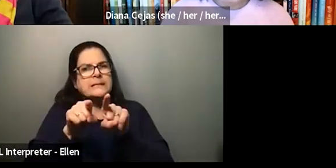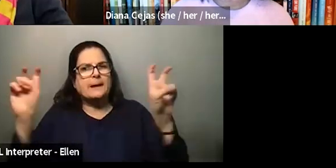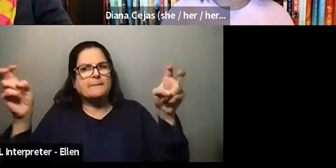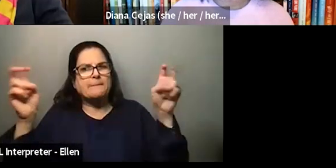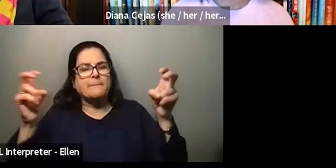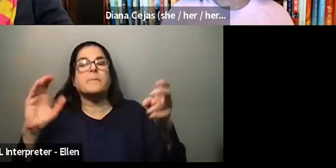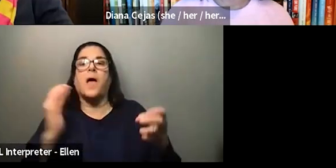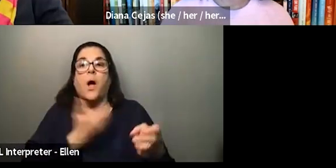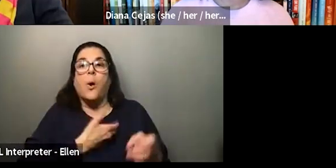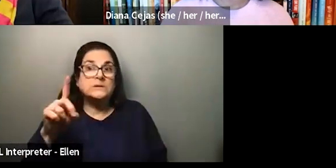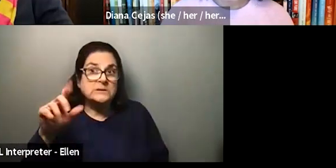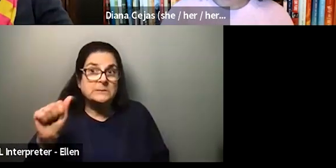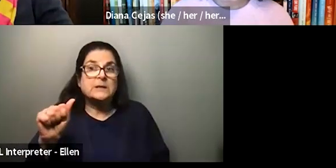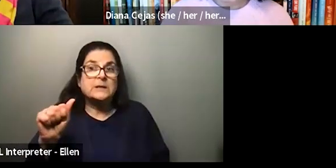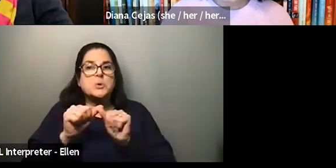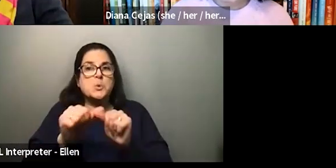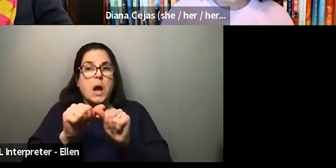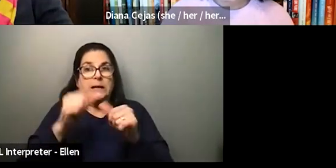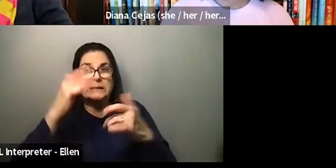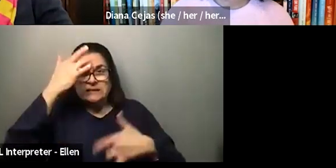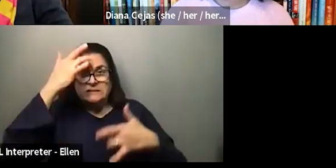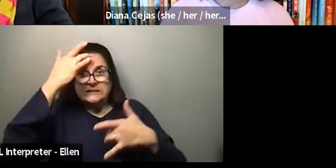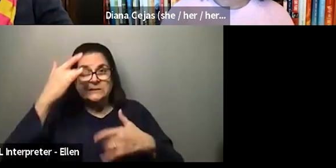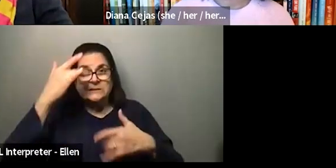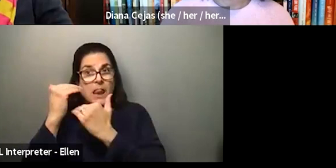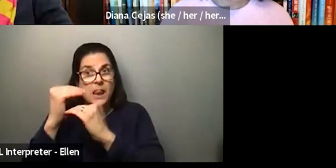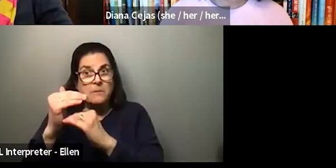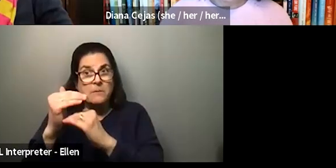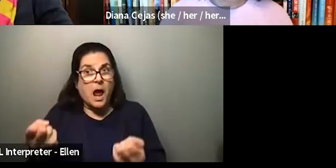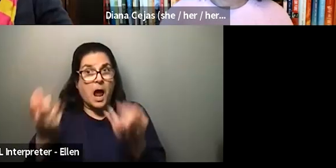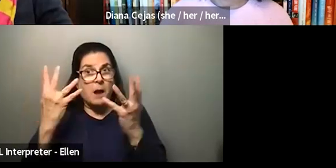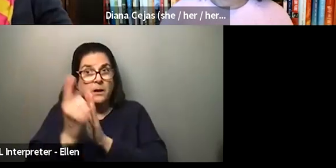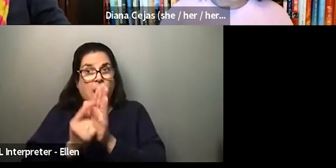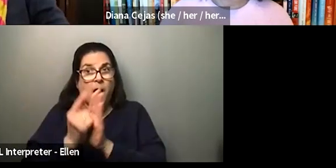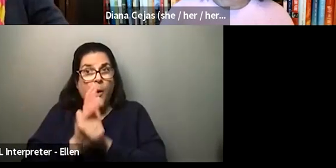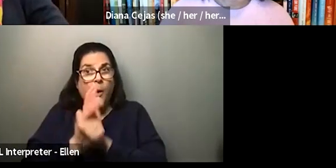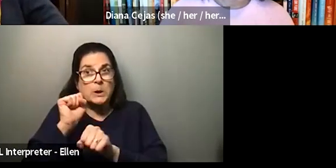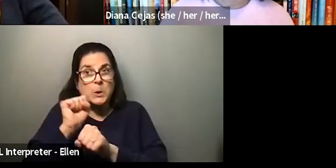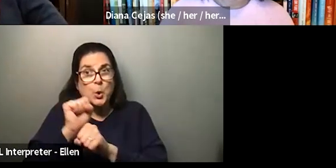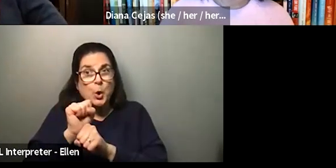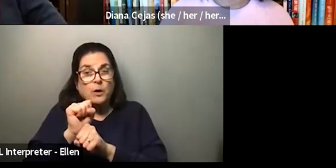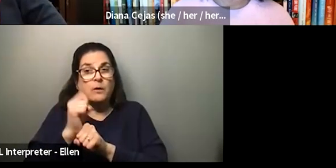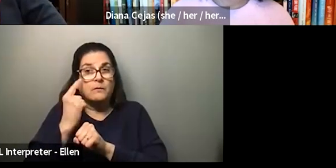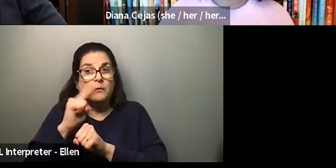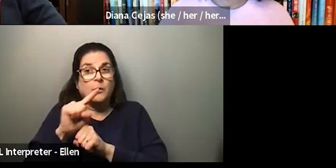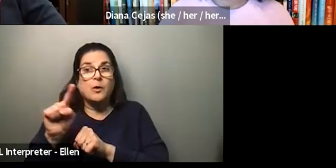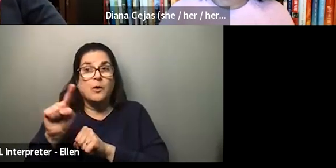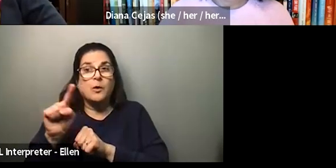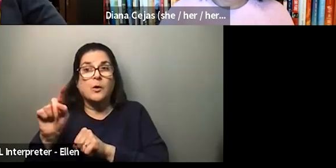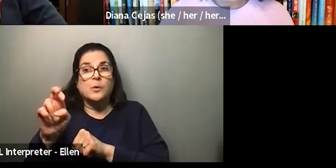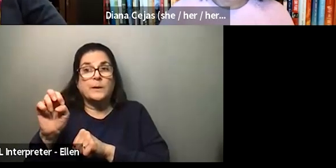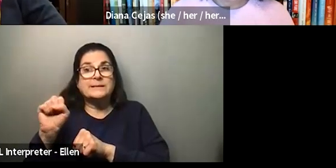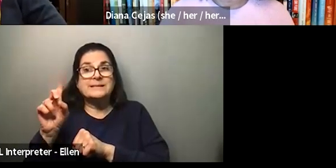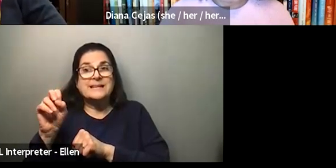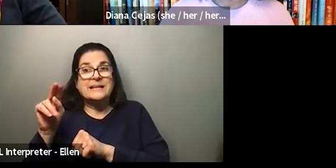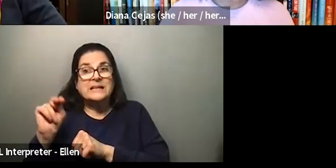limited the hours that we were able to work as residents. I really want to expand on that and also kind of think about how our disabilities might have